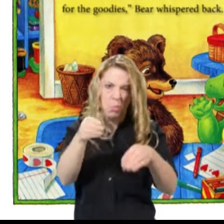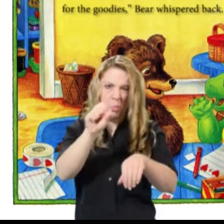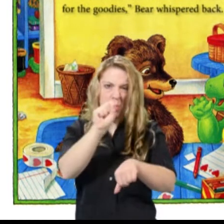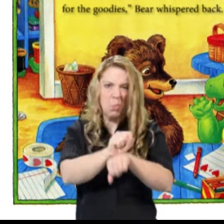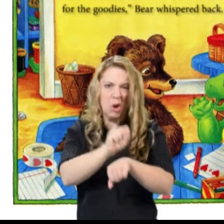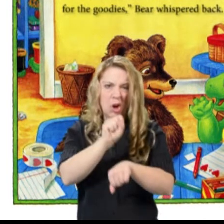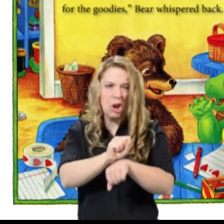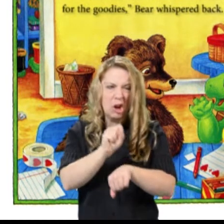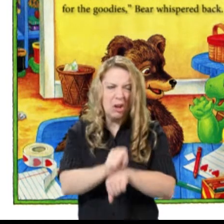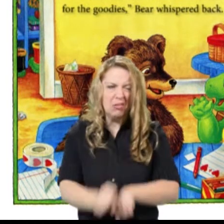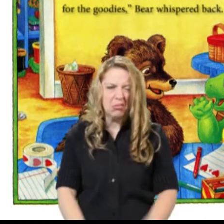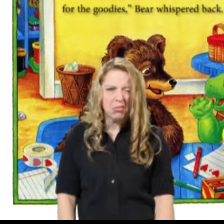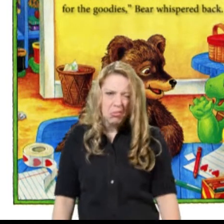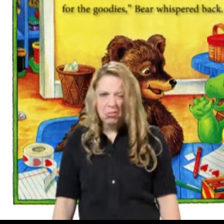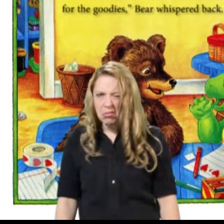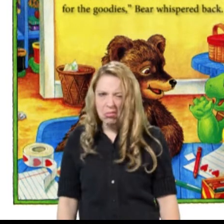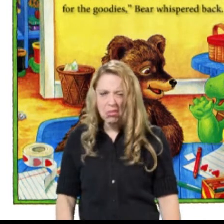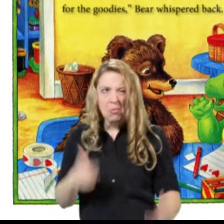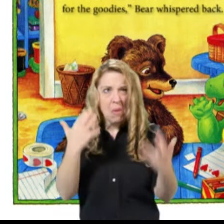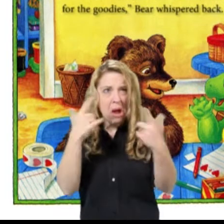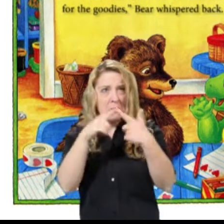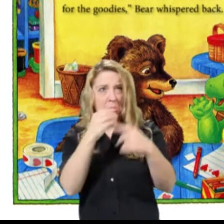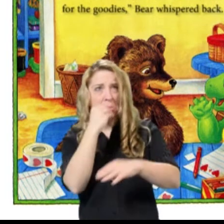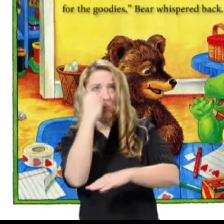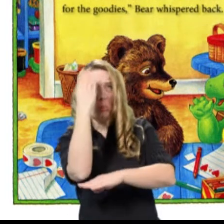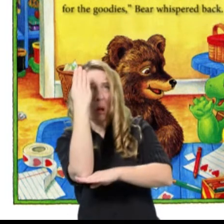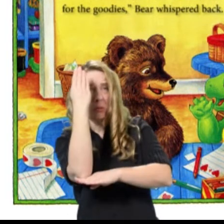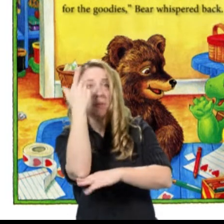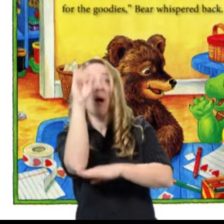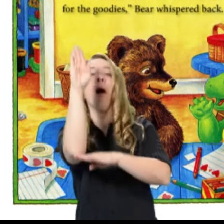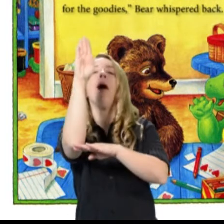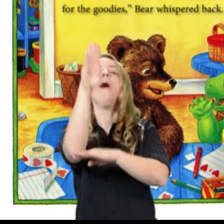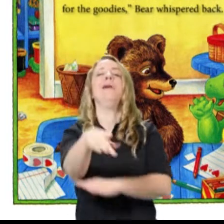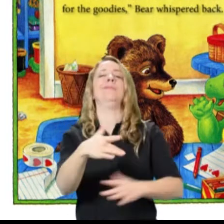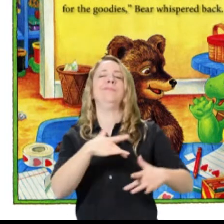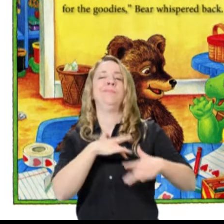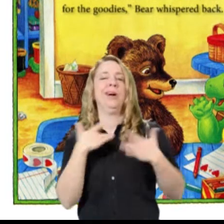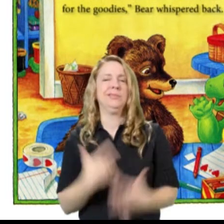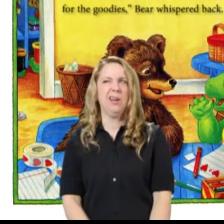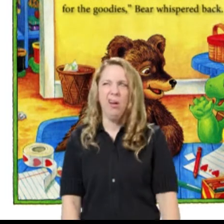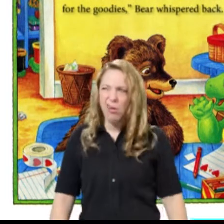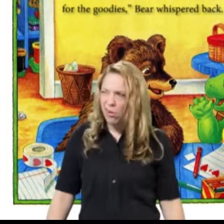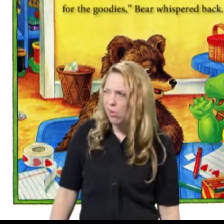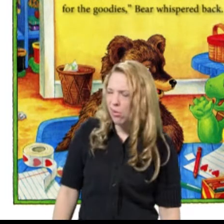I can't believe we have to wait until after lunch for the goodies, Bear whispered back.